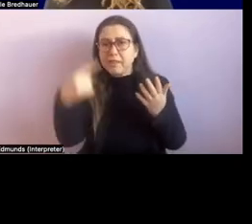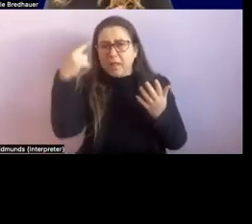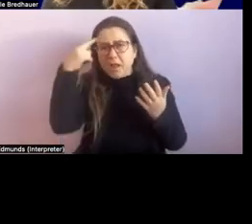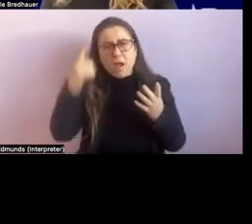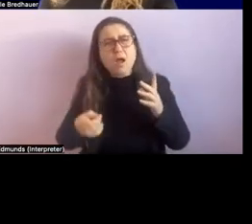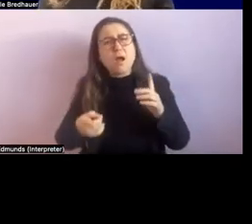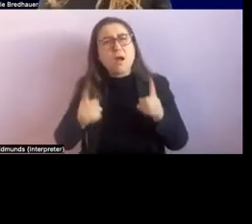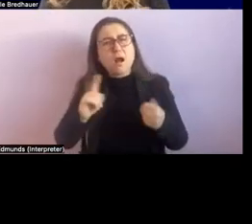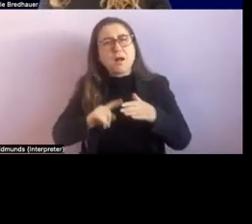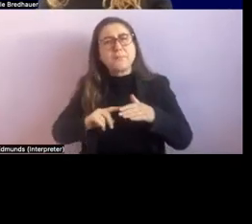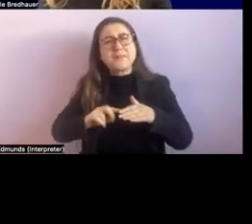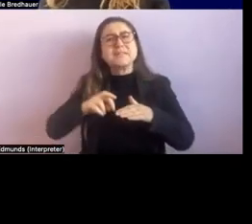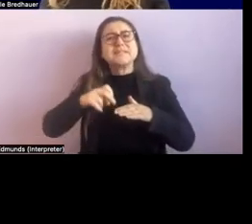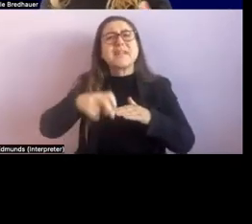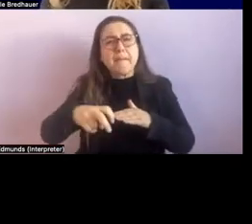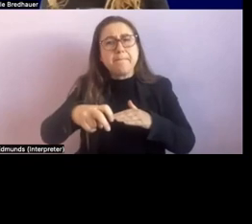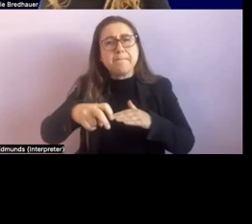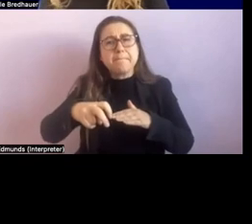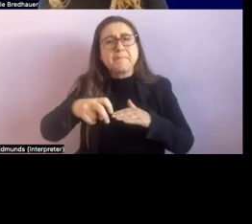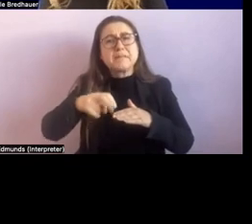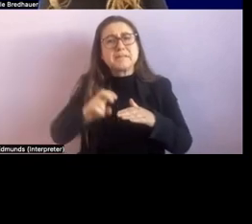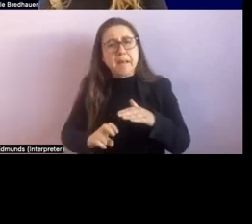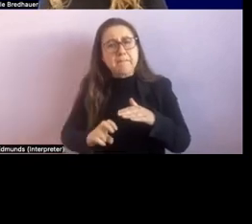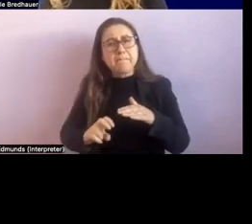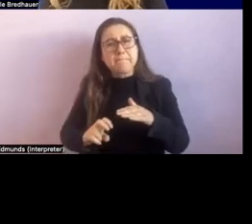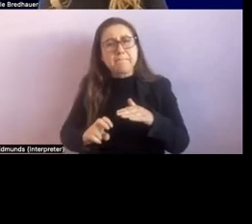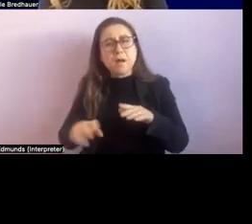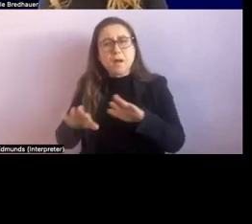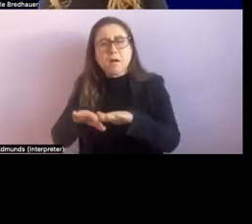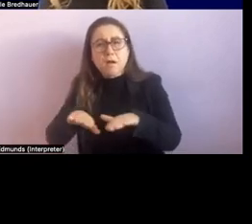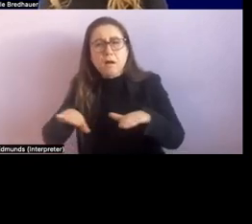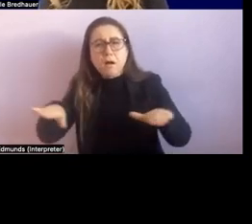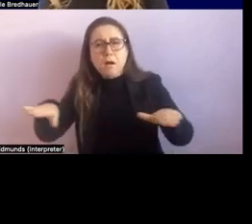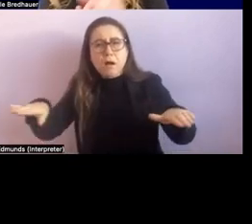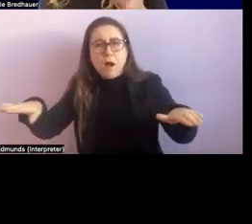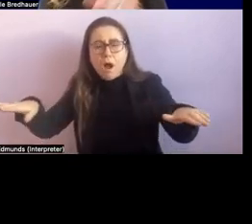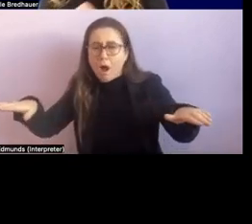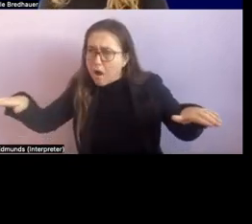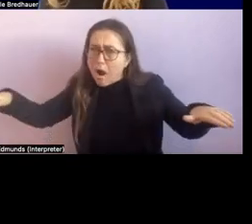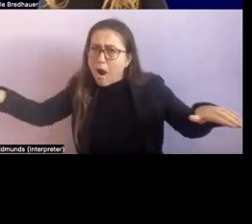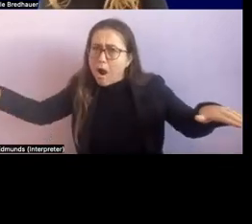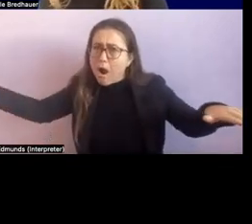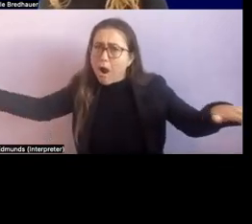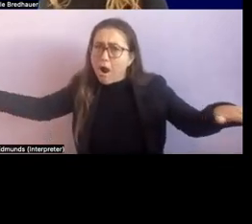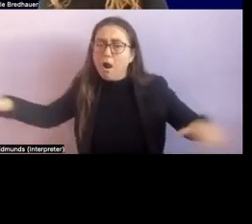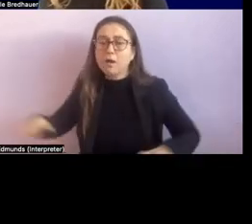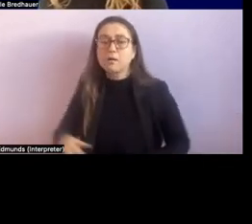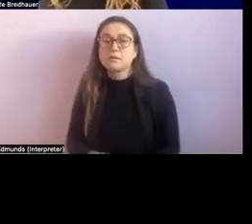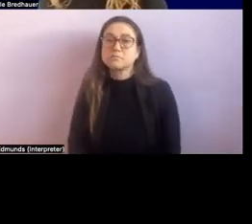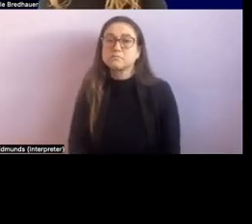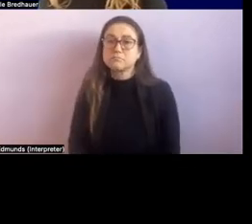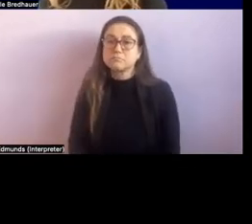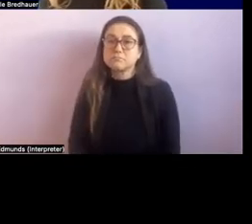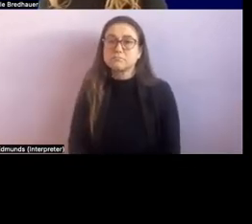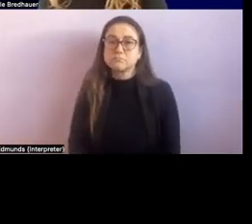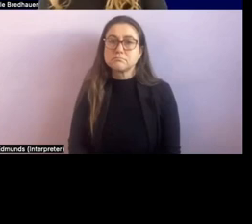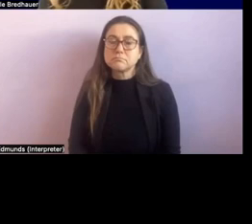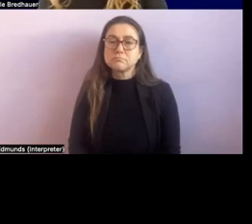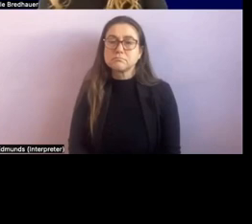um consistent and runs along and we've got one more in this little series